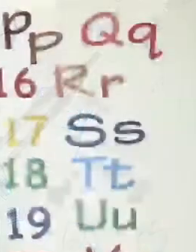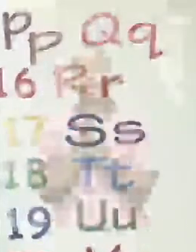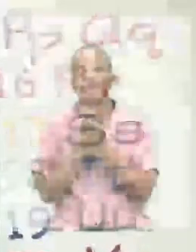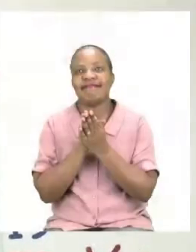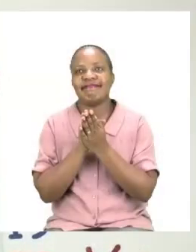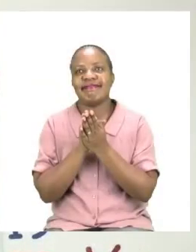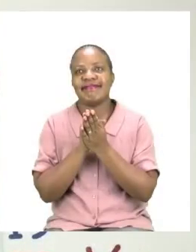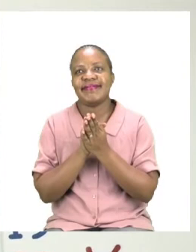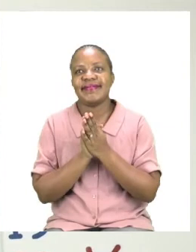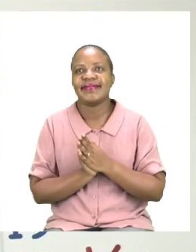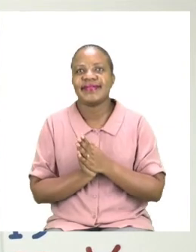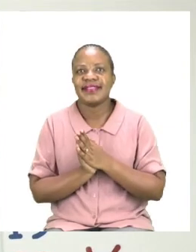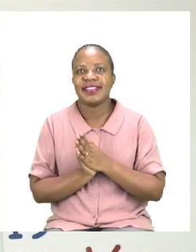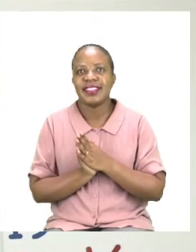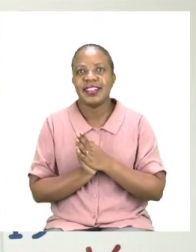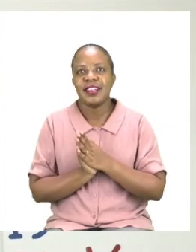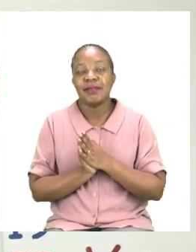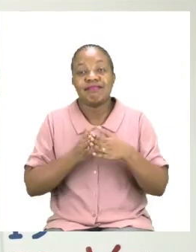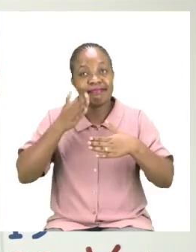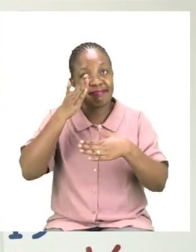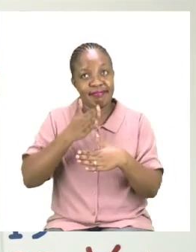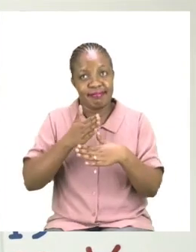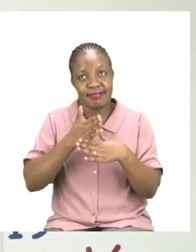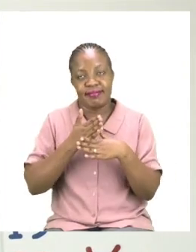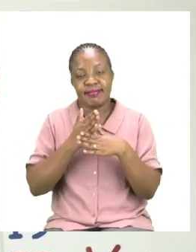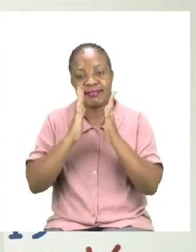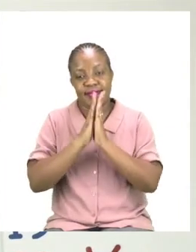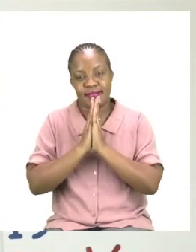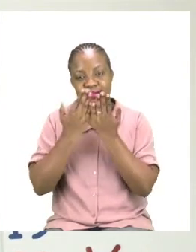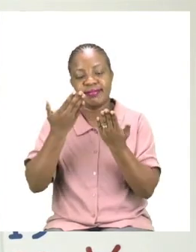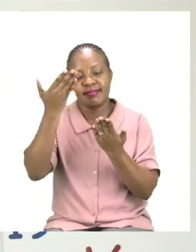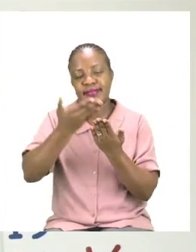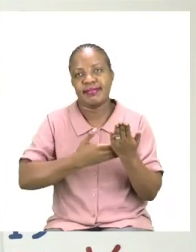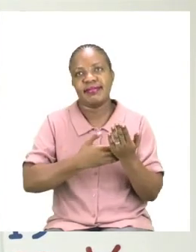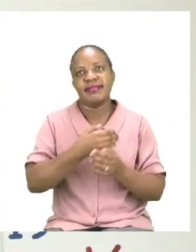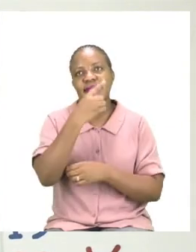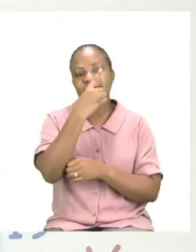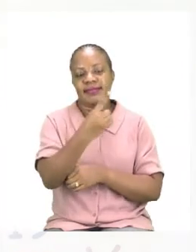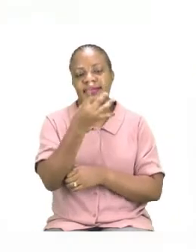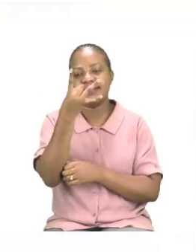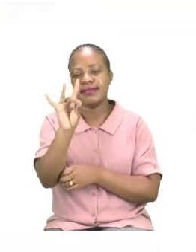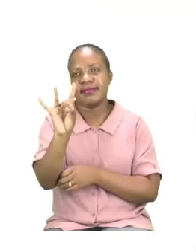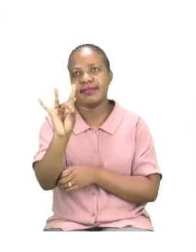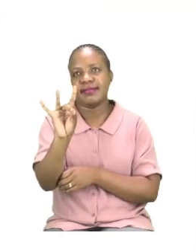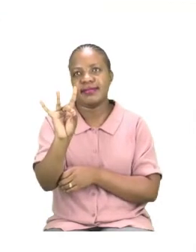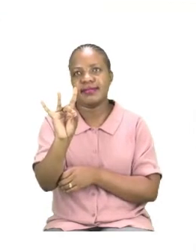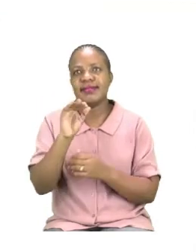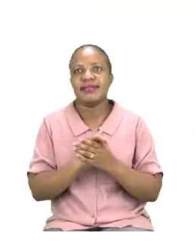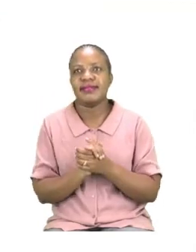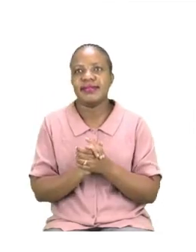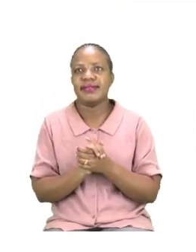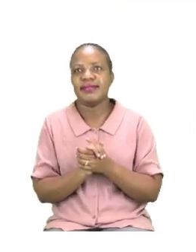Our next activity boys and girls please turn to page 18. On page